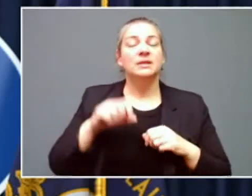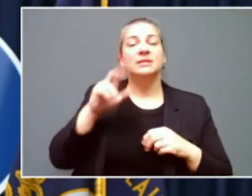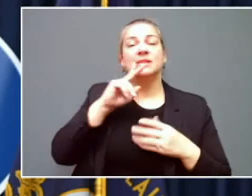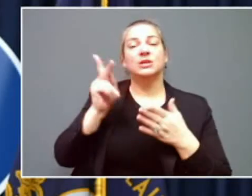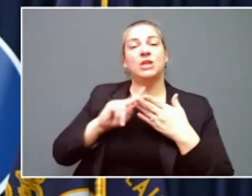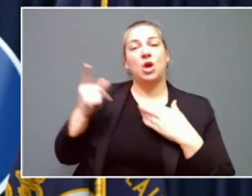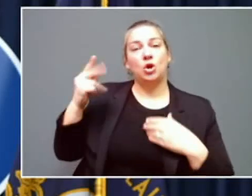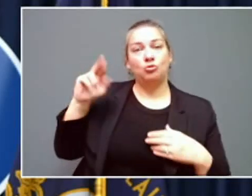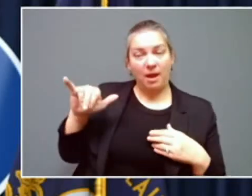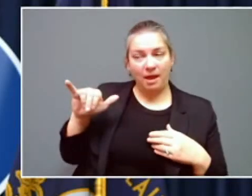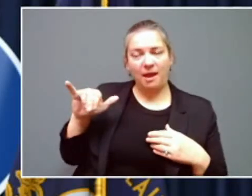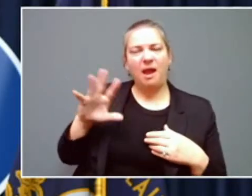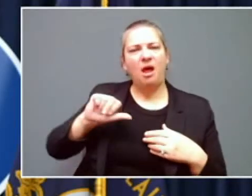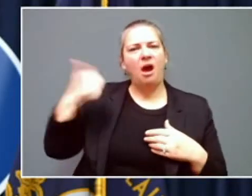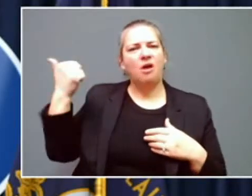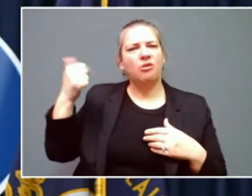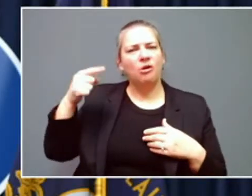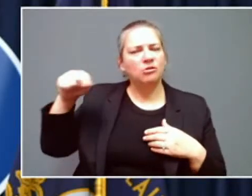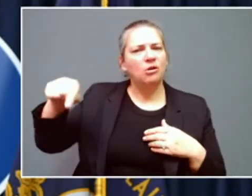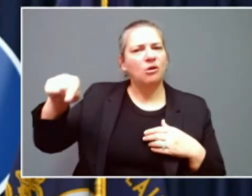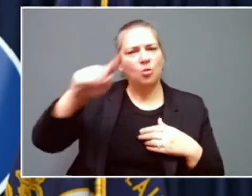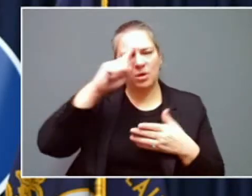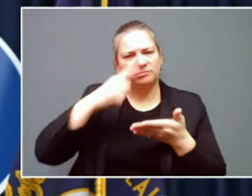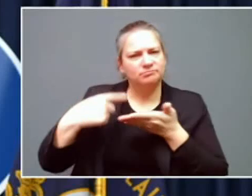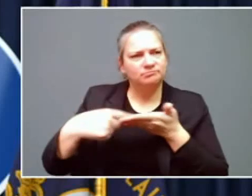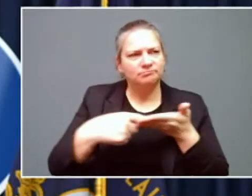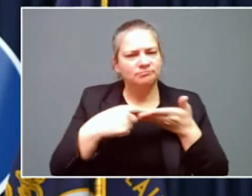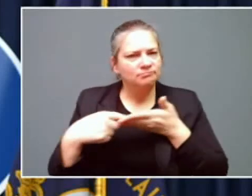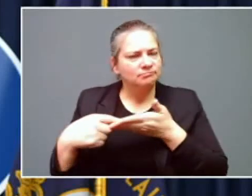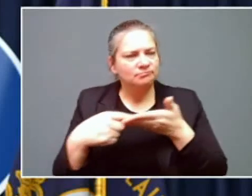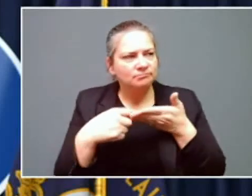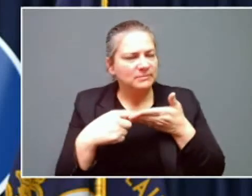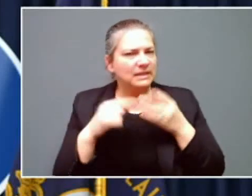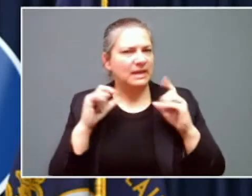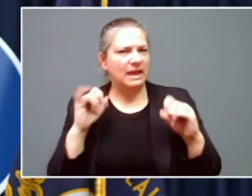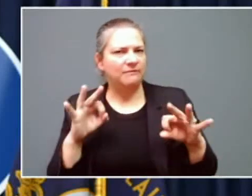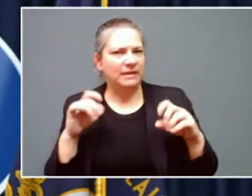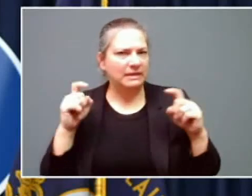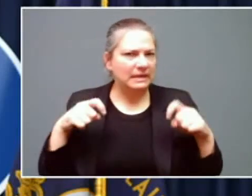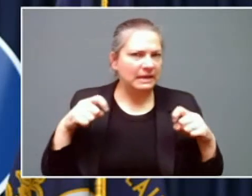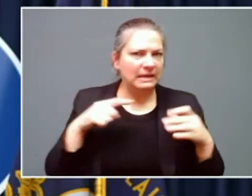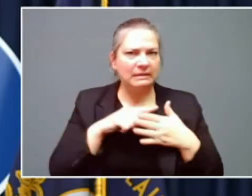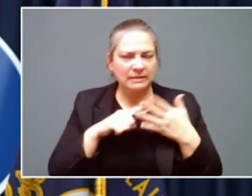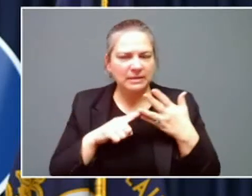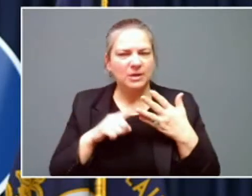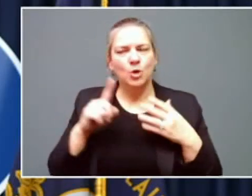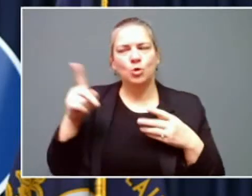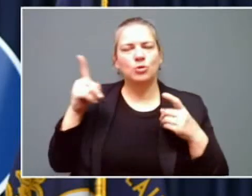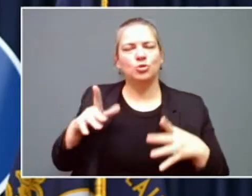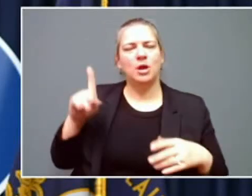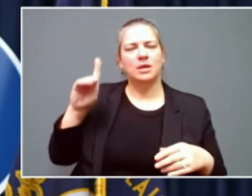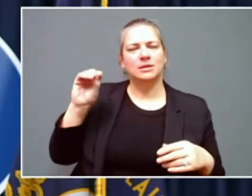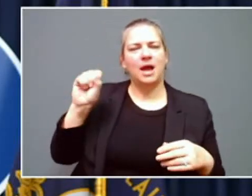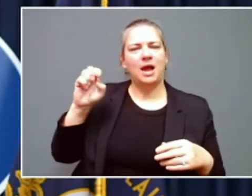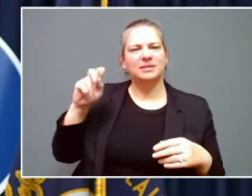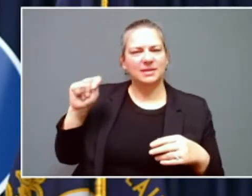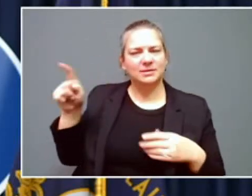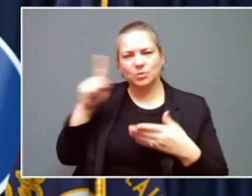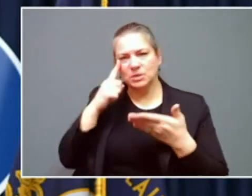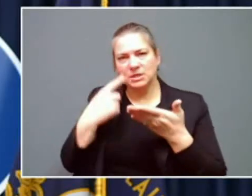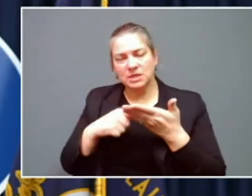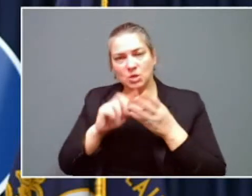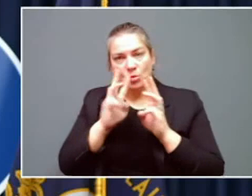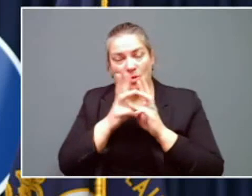others will further discuss how the, I think Director Dossett will discuss how the storm system will begin as rain